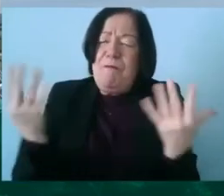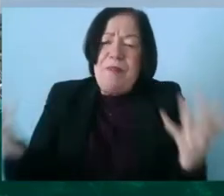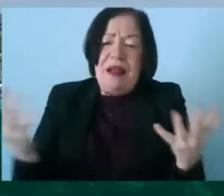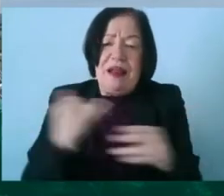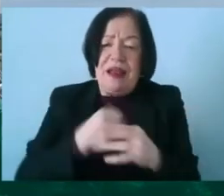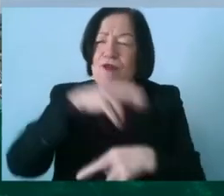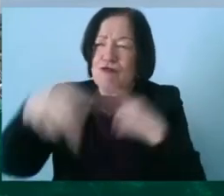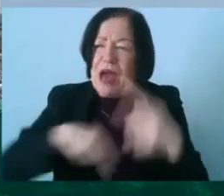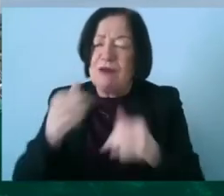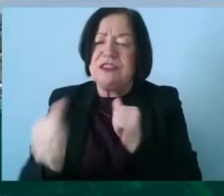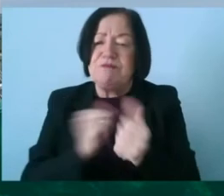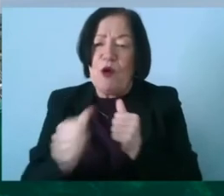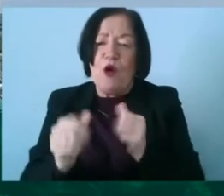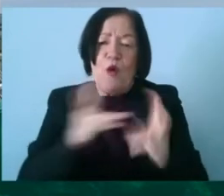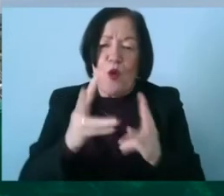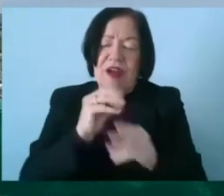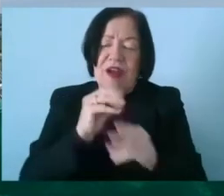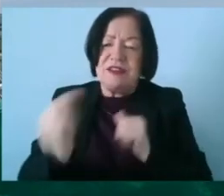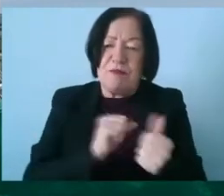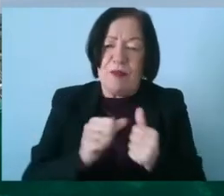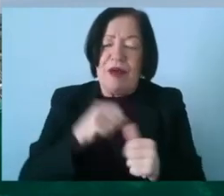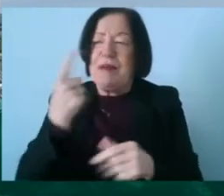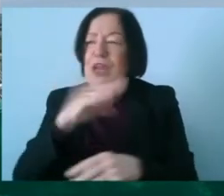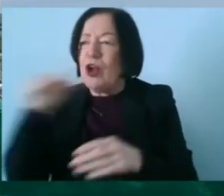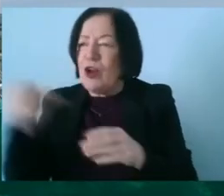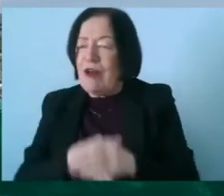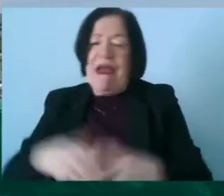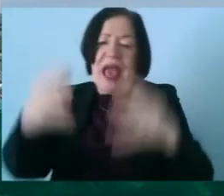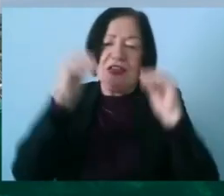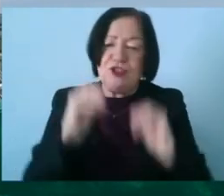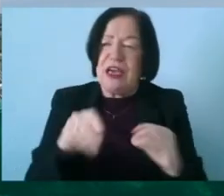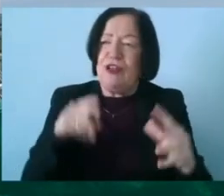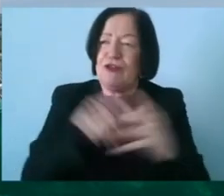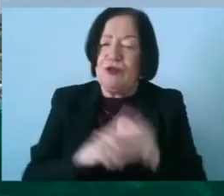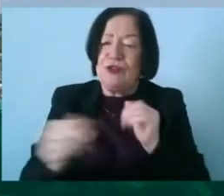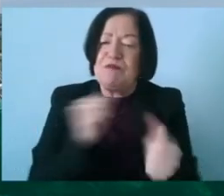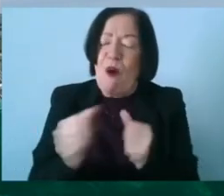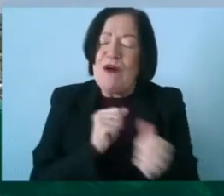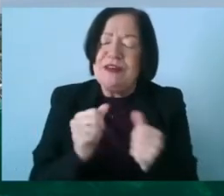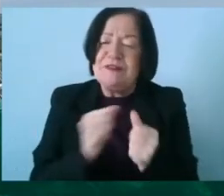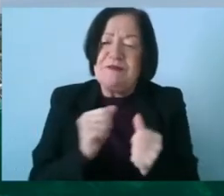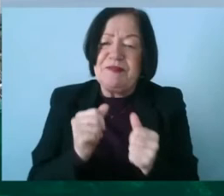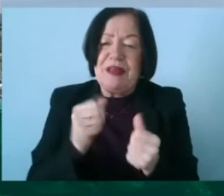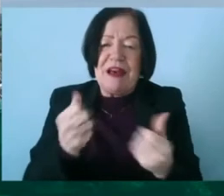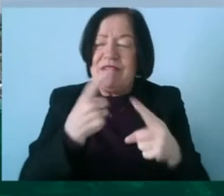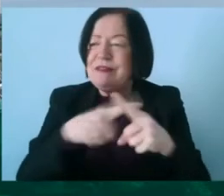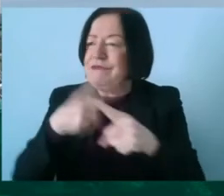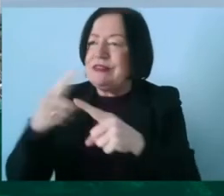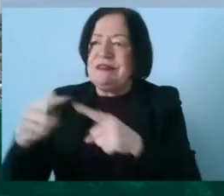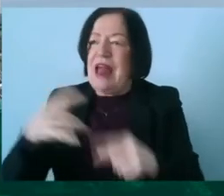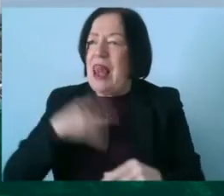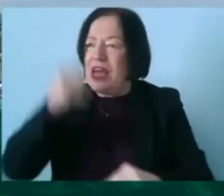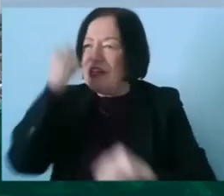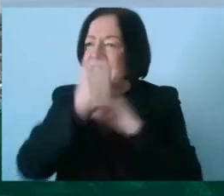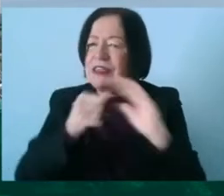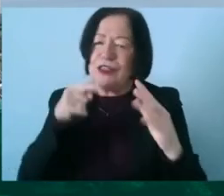sport working on their own sport being inclusive educating through sport getting getting different types of life skills through sport